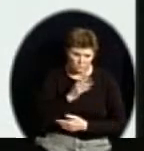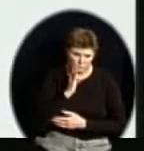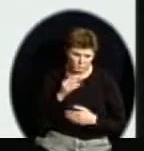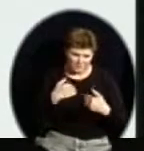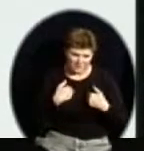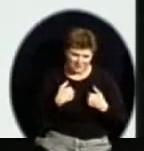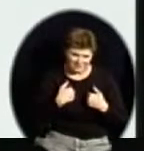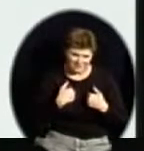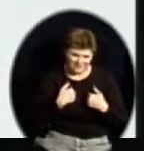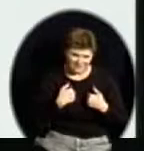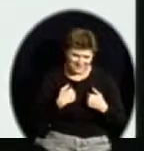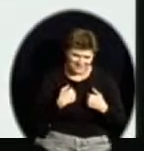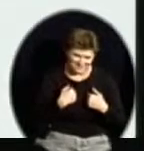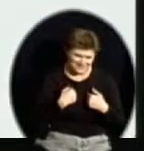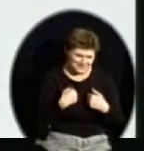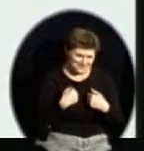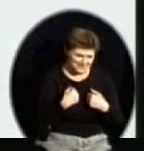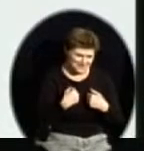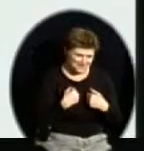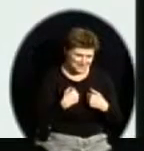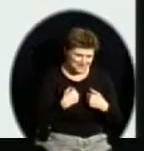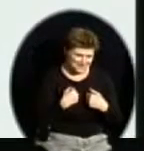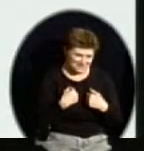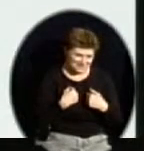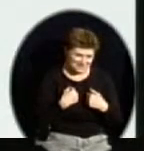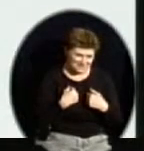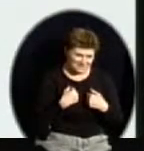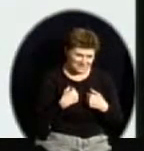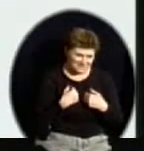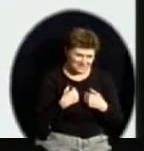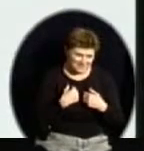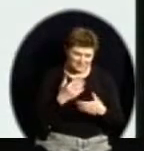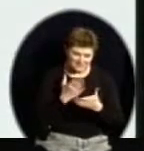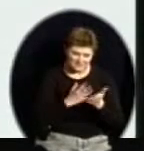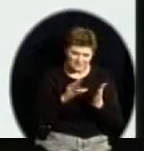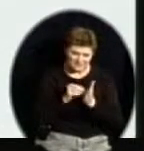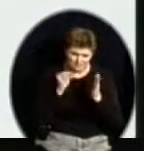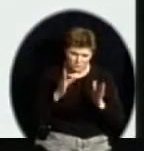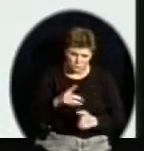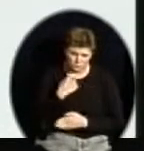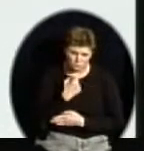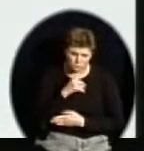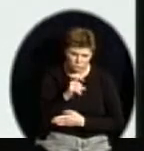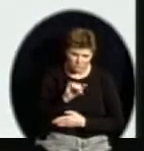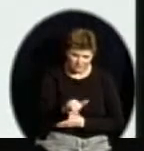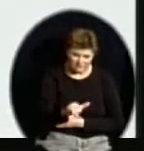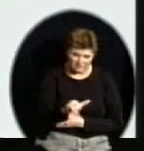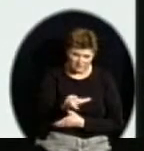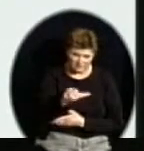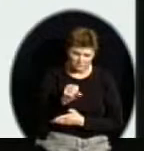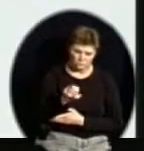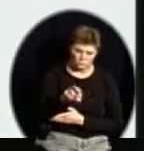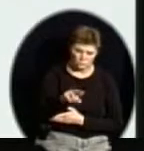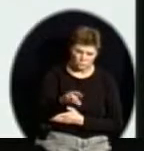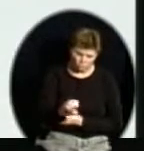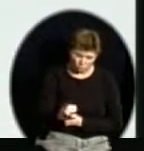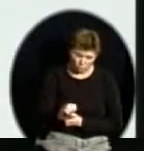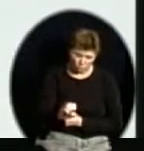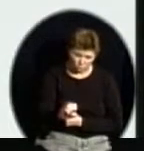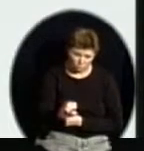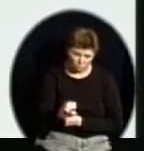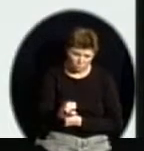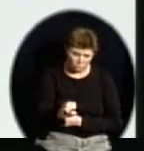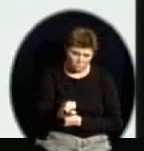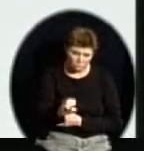If, in fact, a student needs the alternative but exceeds our 1%, they automatically, no matter how they scored on that assessment,